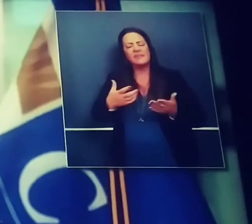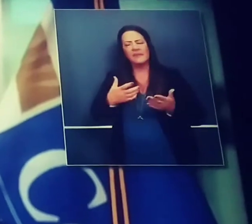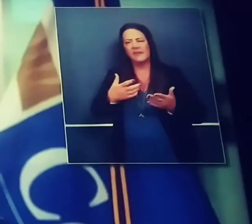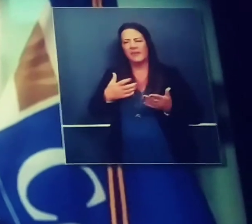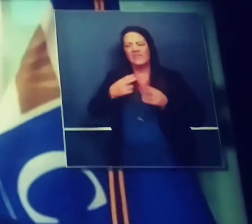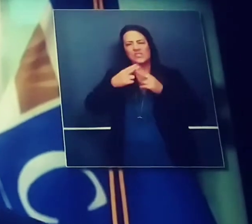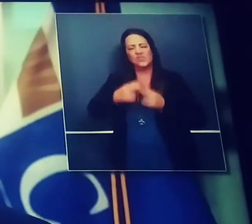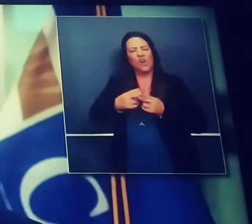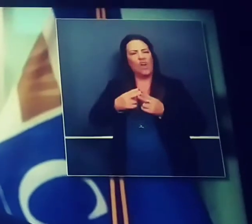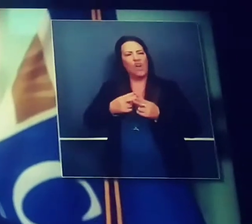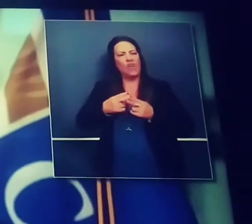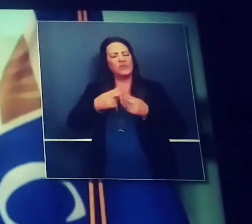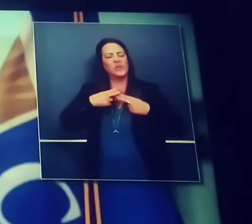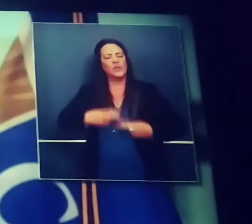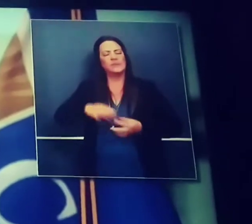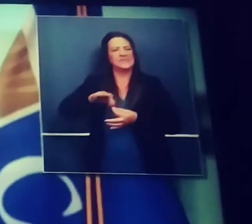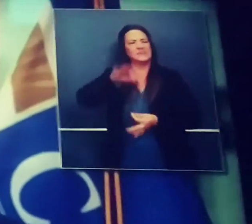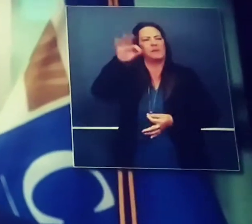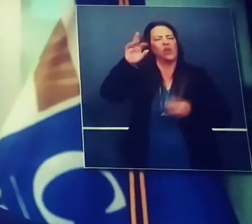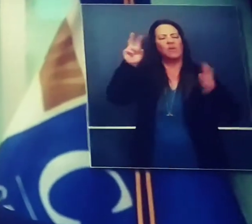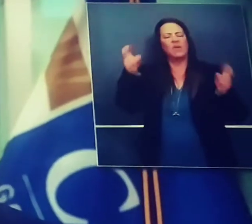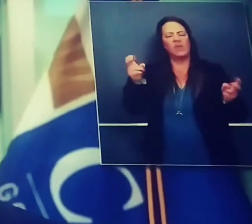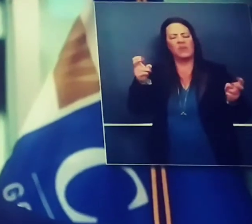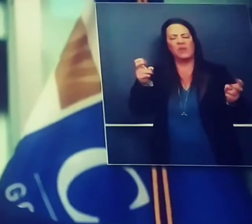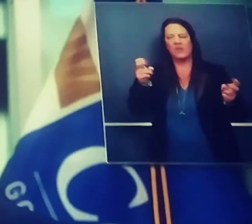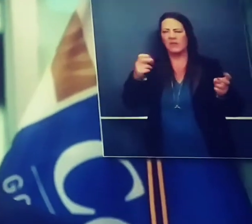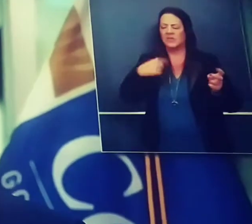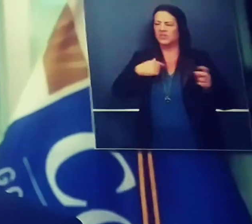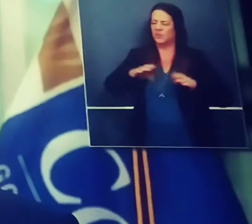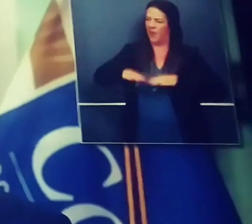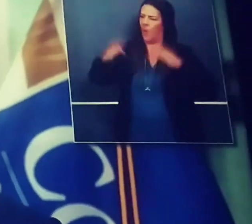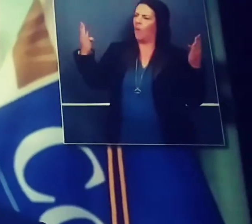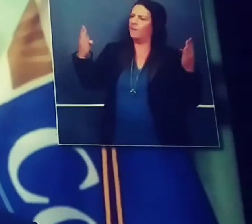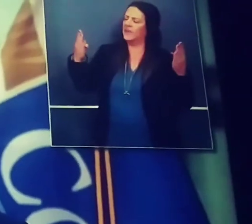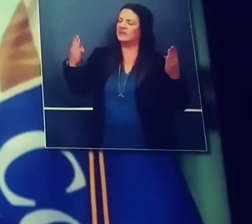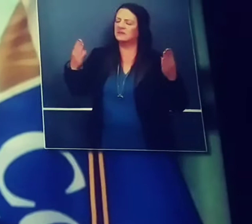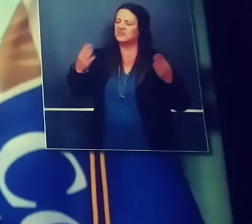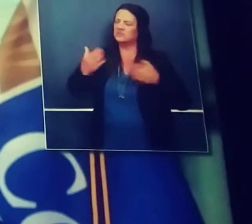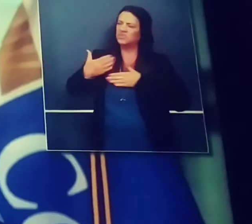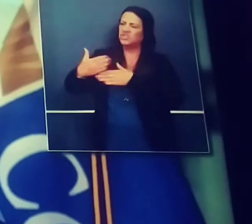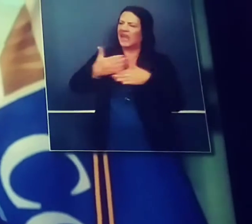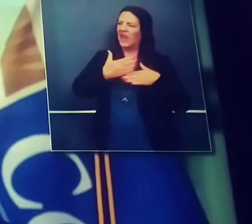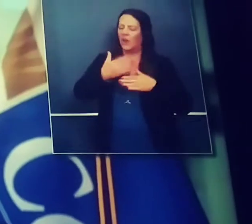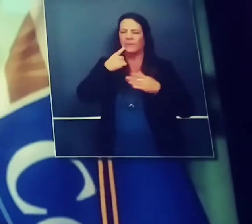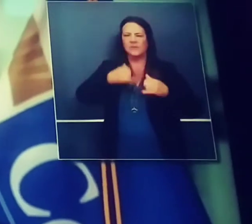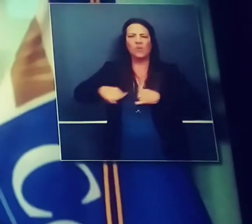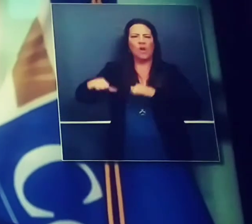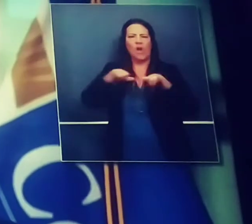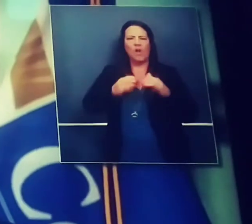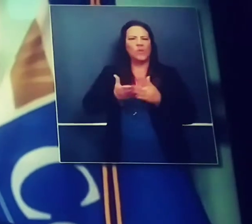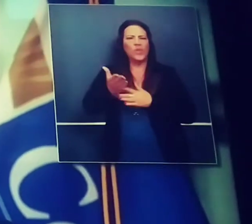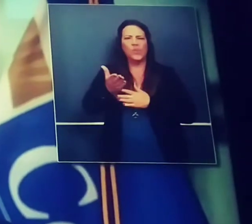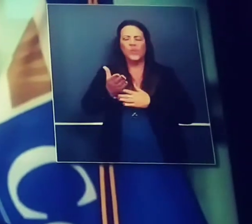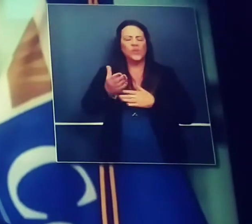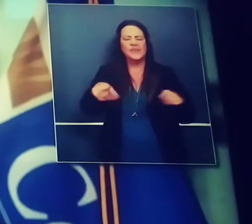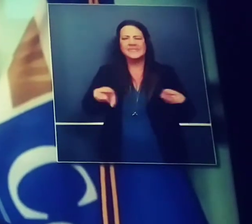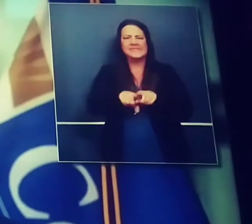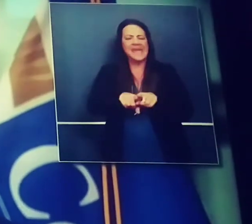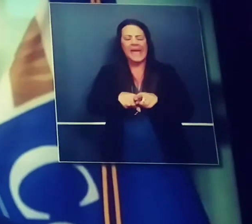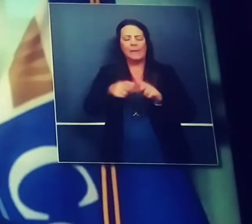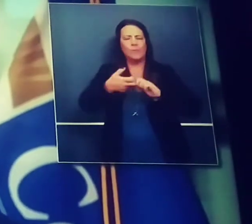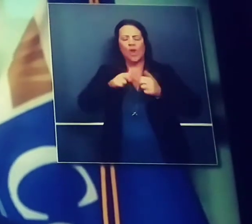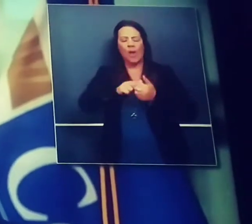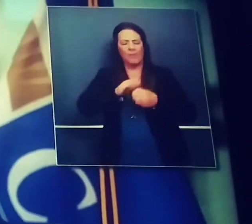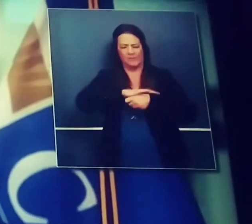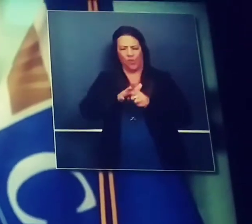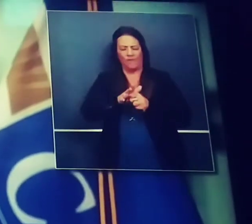of trying to be open, transparent and more importantly connected to a collective cause. And that's the cause of ending COVID-19